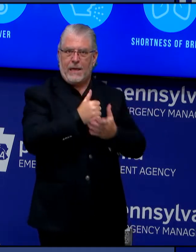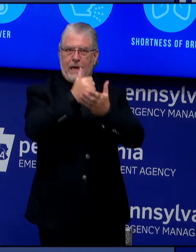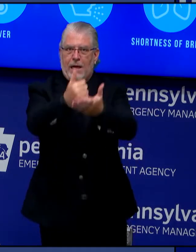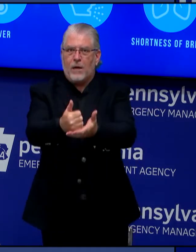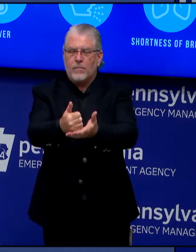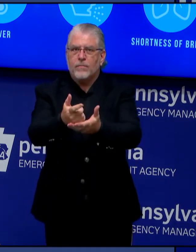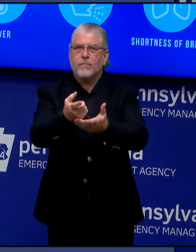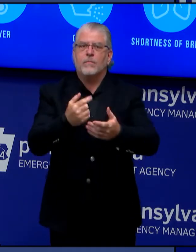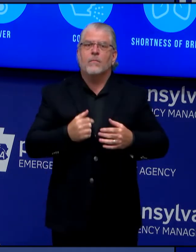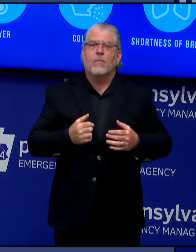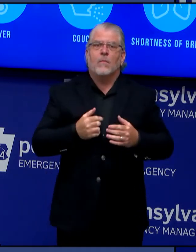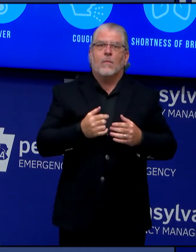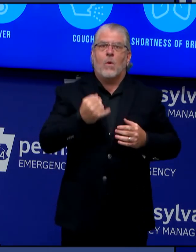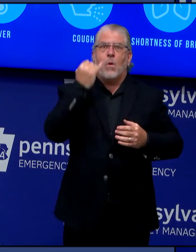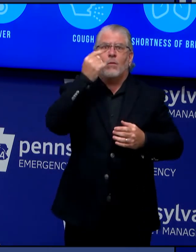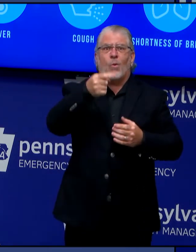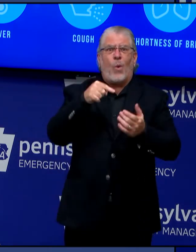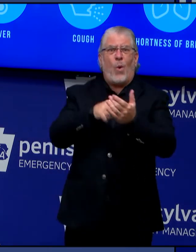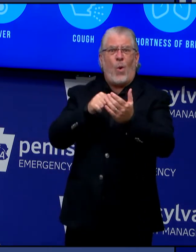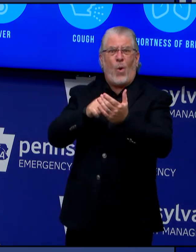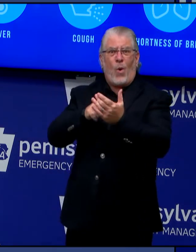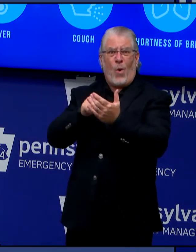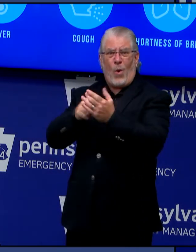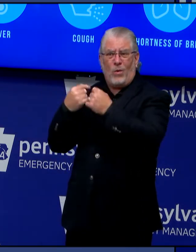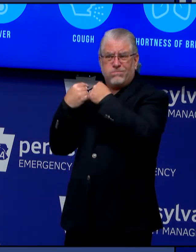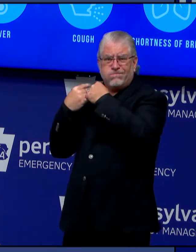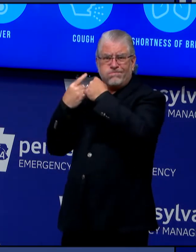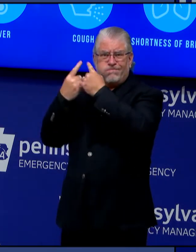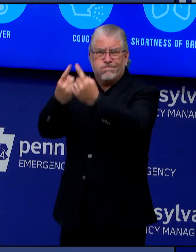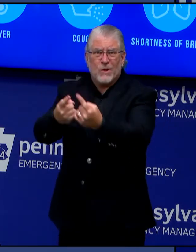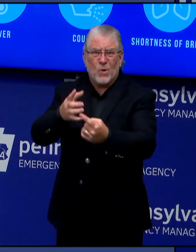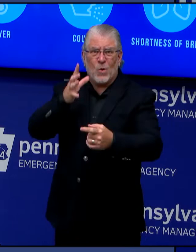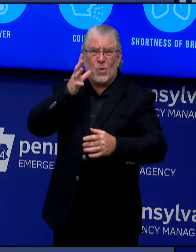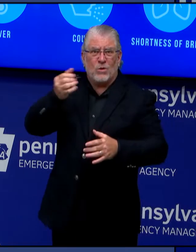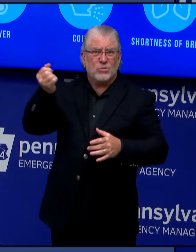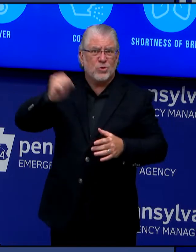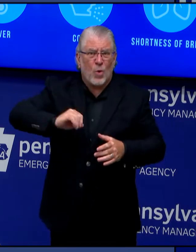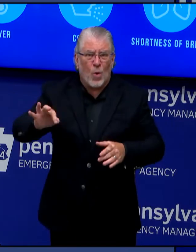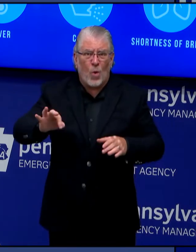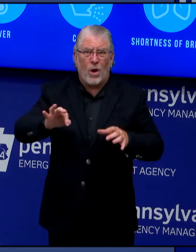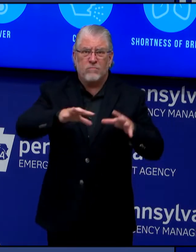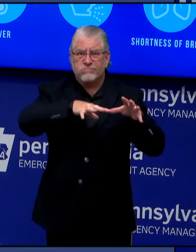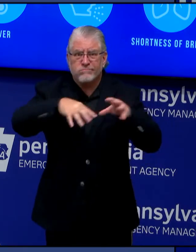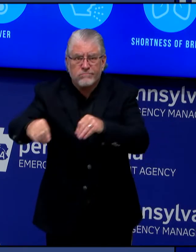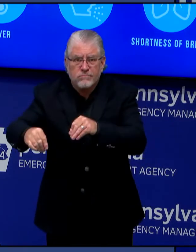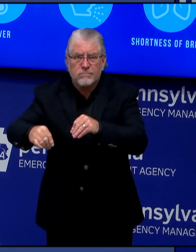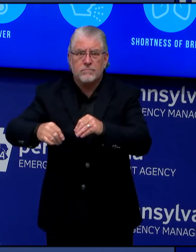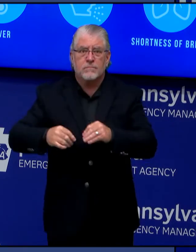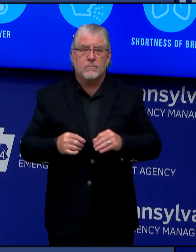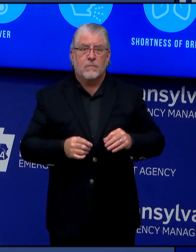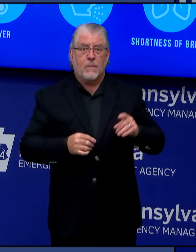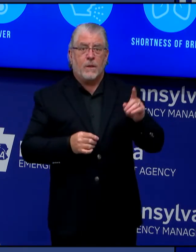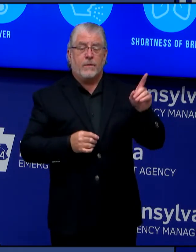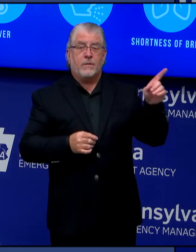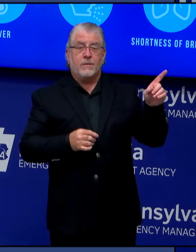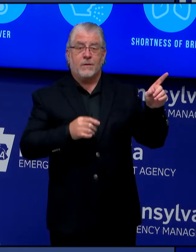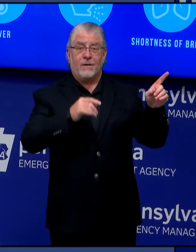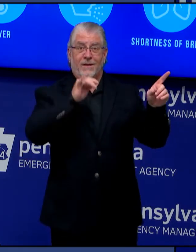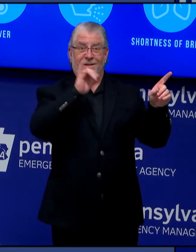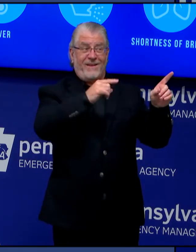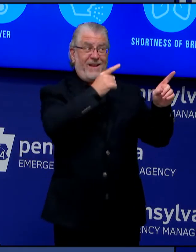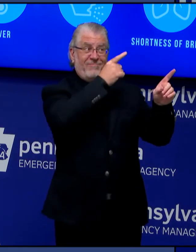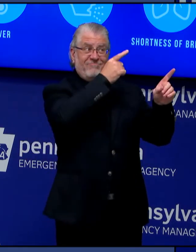provider that would constitute a service termination, if not for the Public Utility Commission's temporary moratorium on termination.